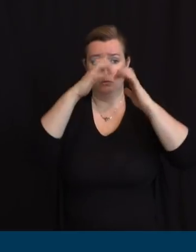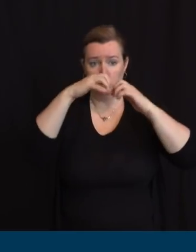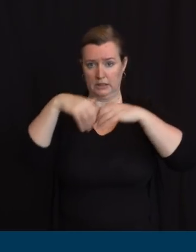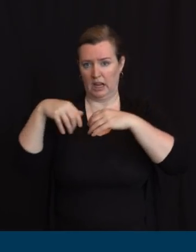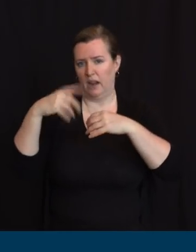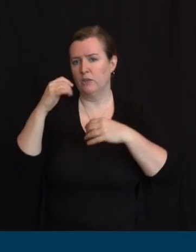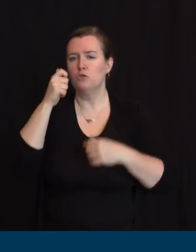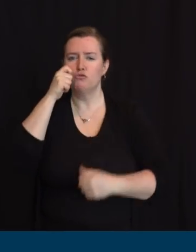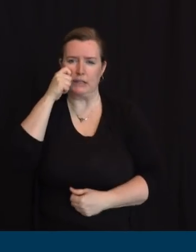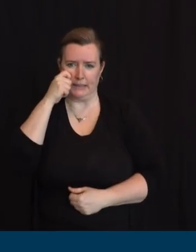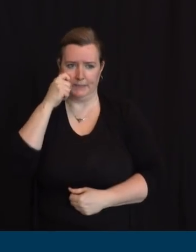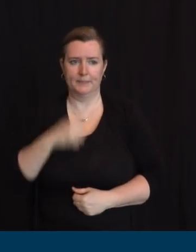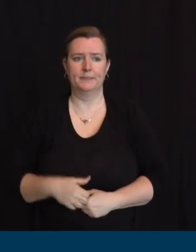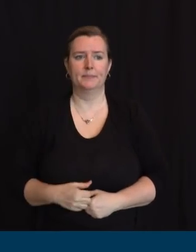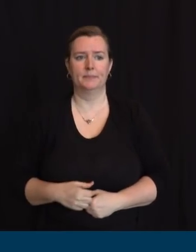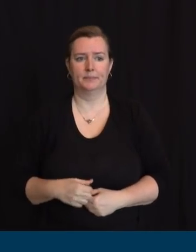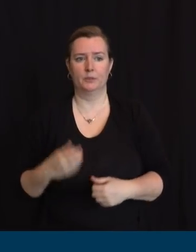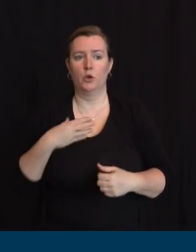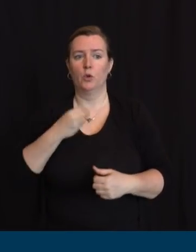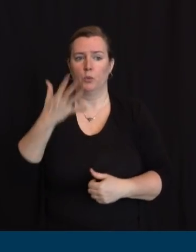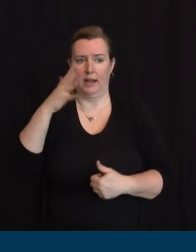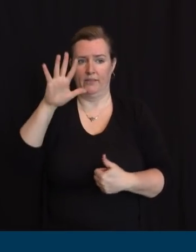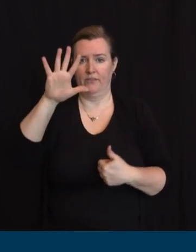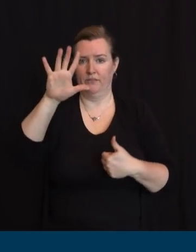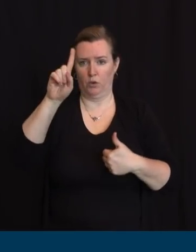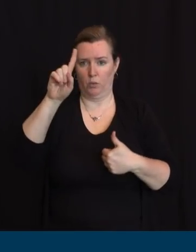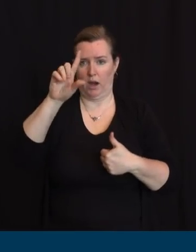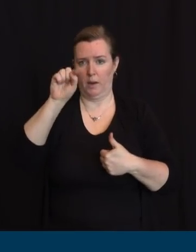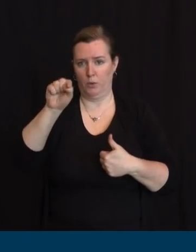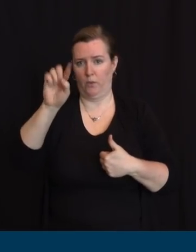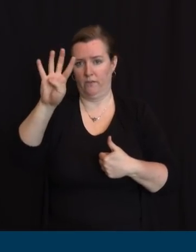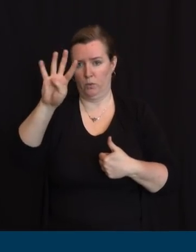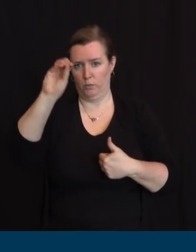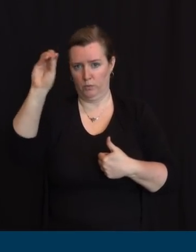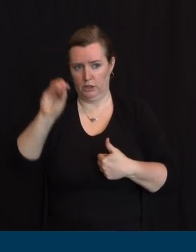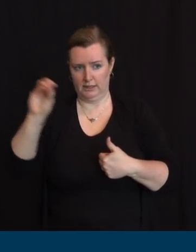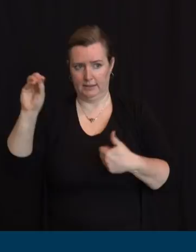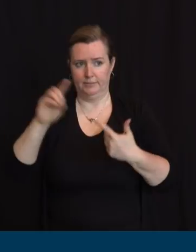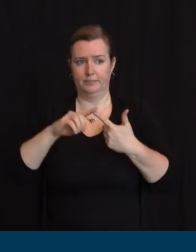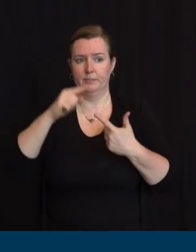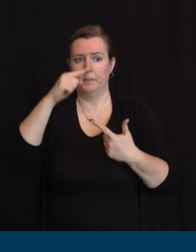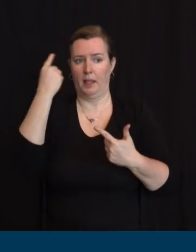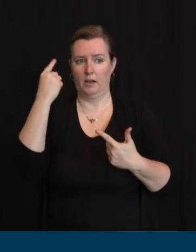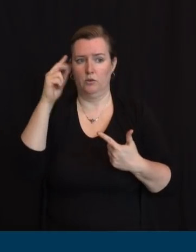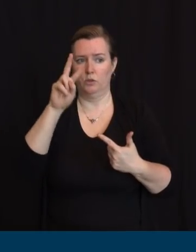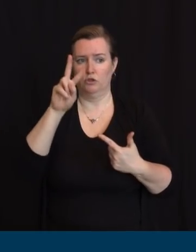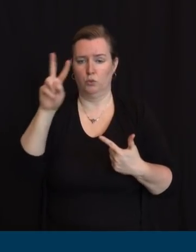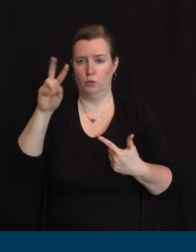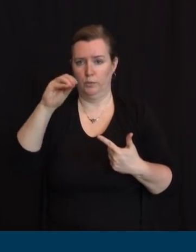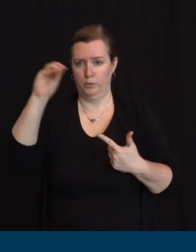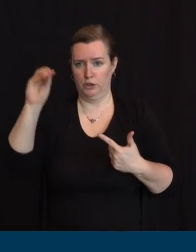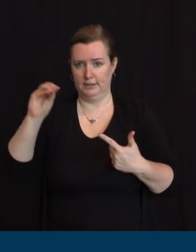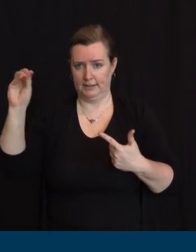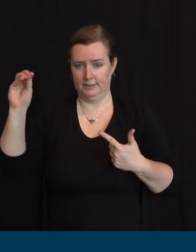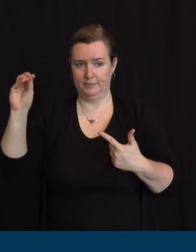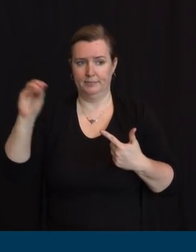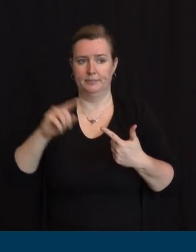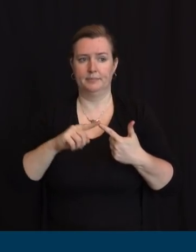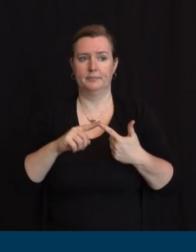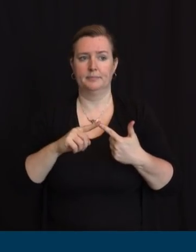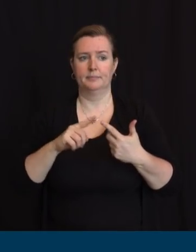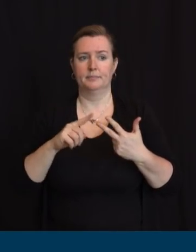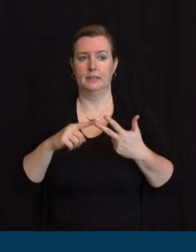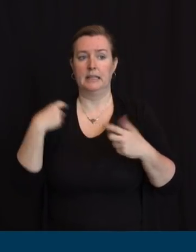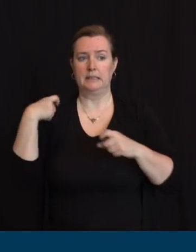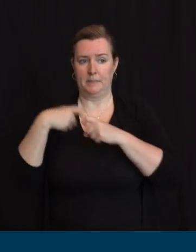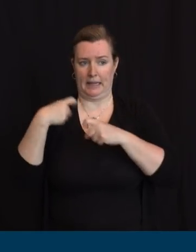are white. 22.2% are black, non-Hispanic. 15.6% are